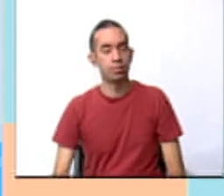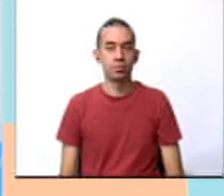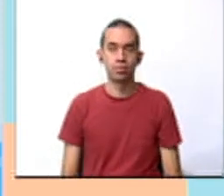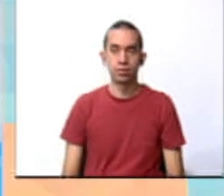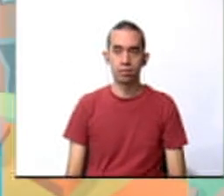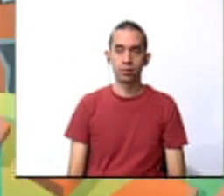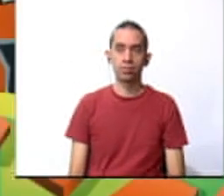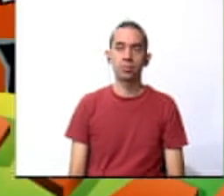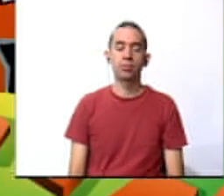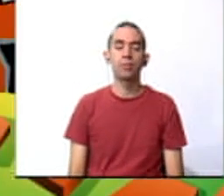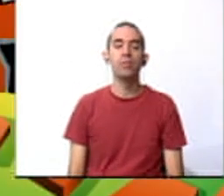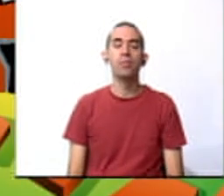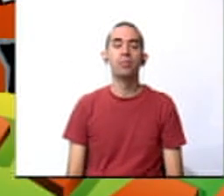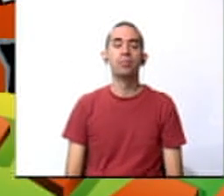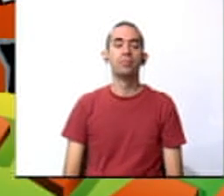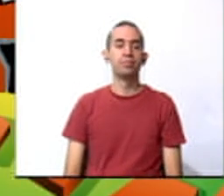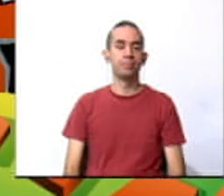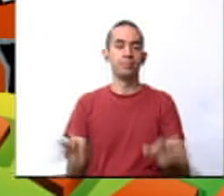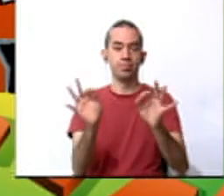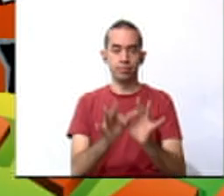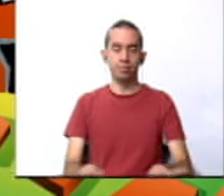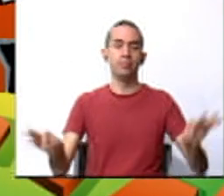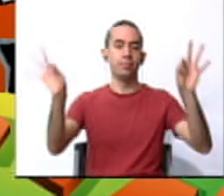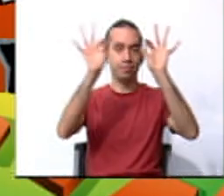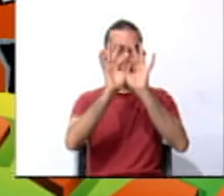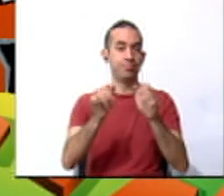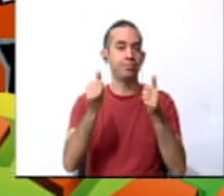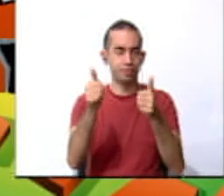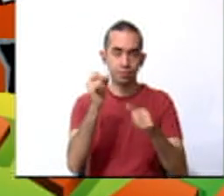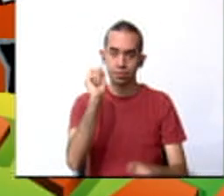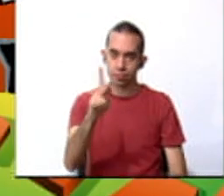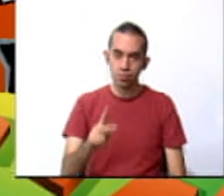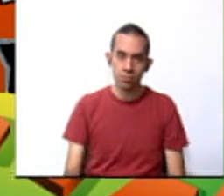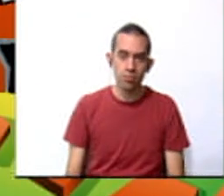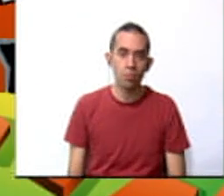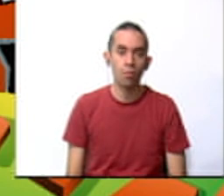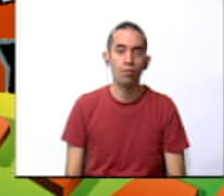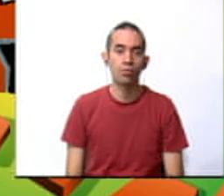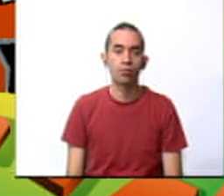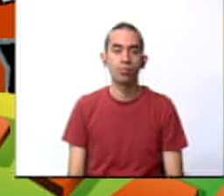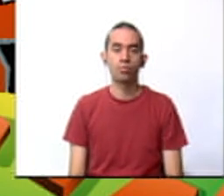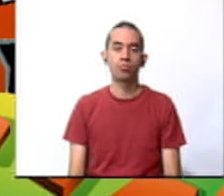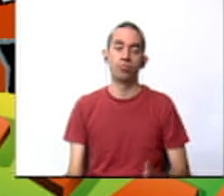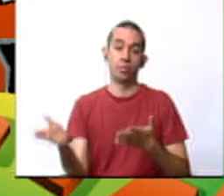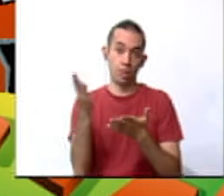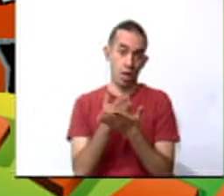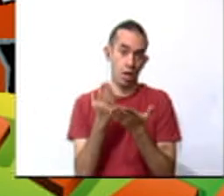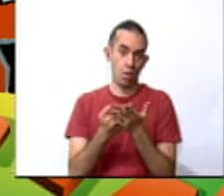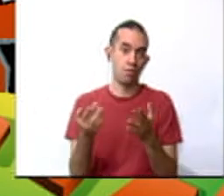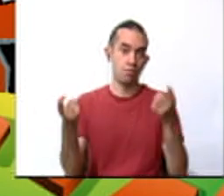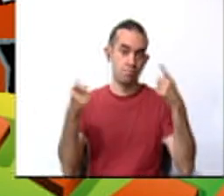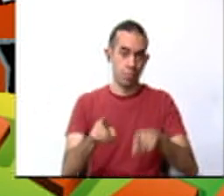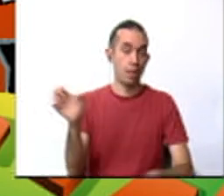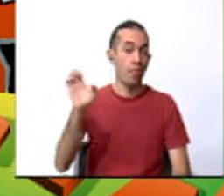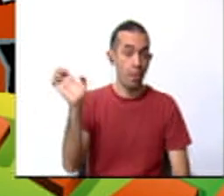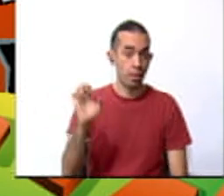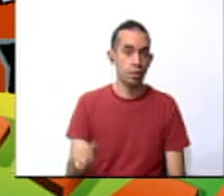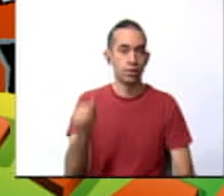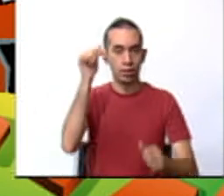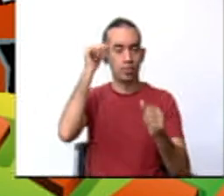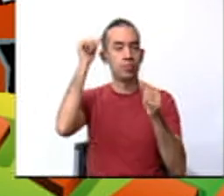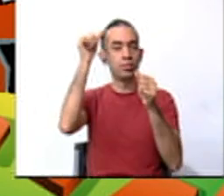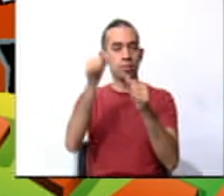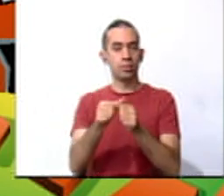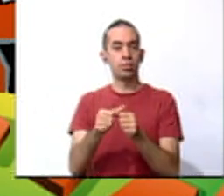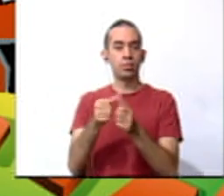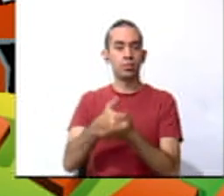That's very important. Okay. So, in case of an emergency, remember to